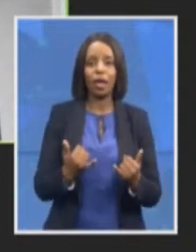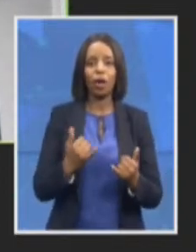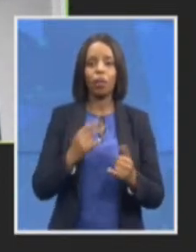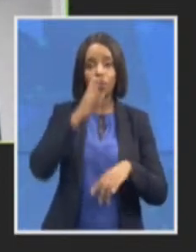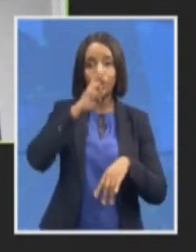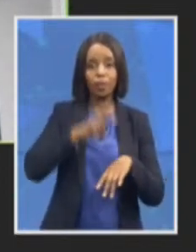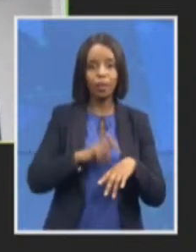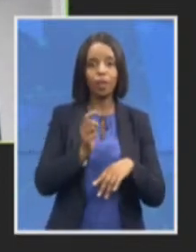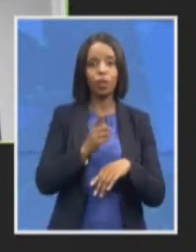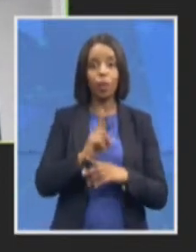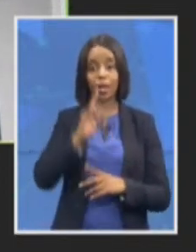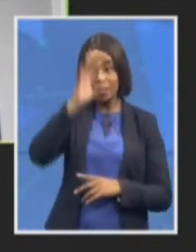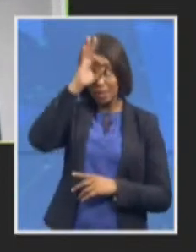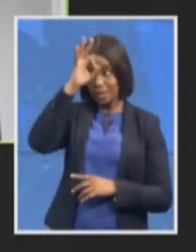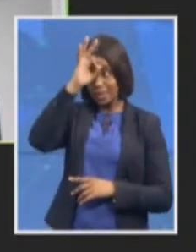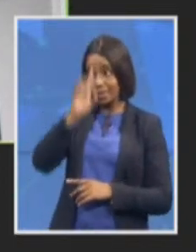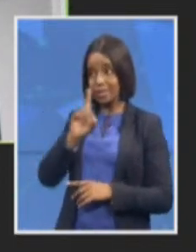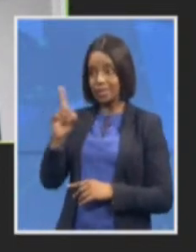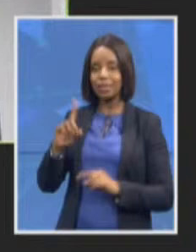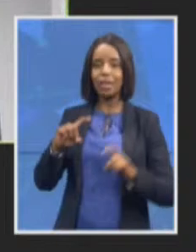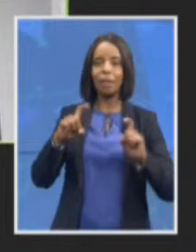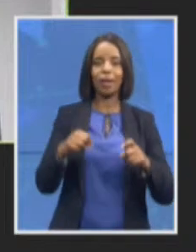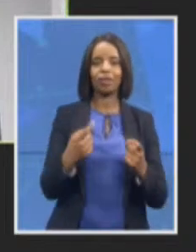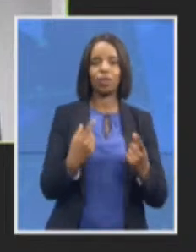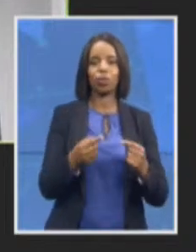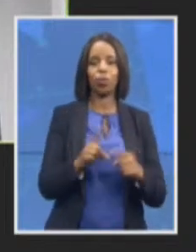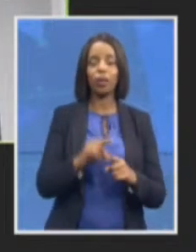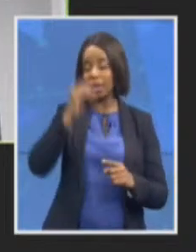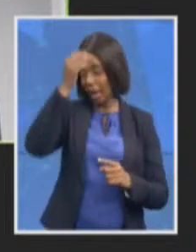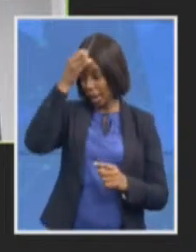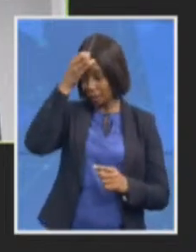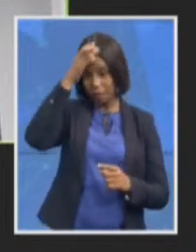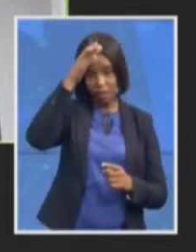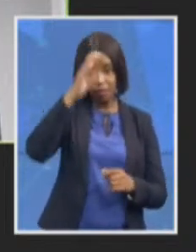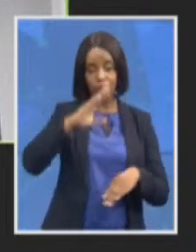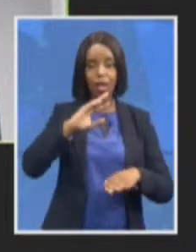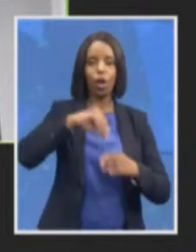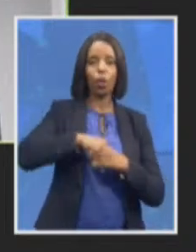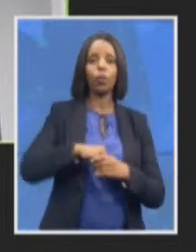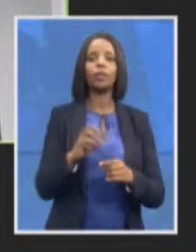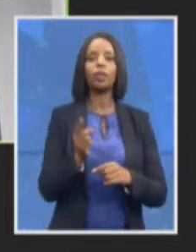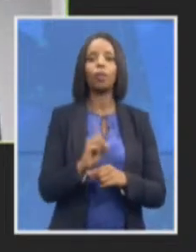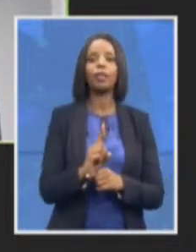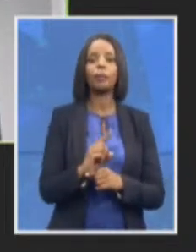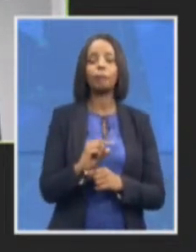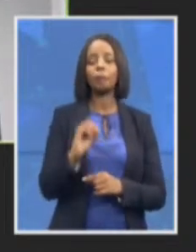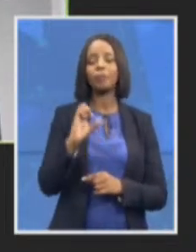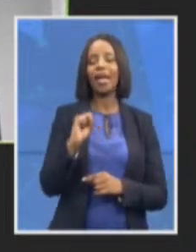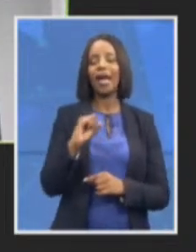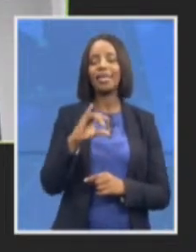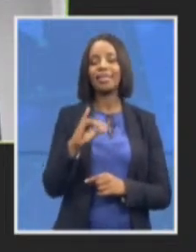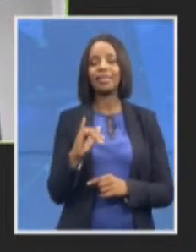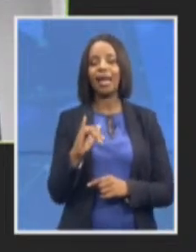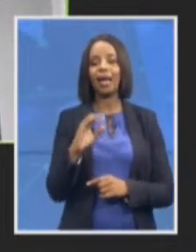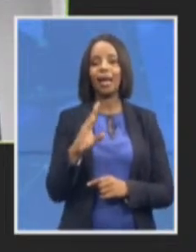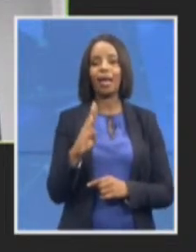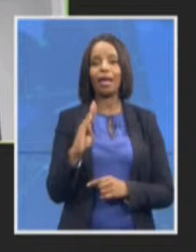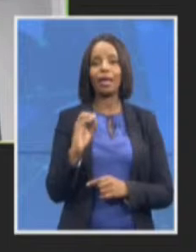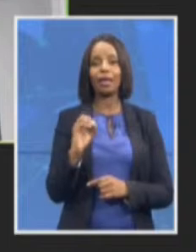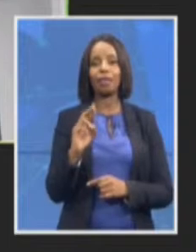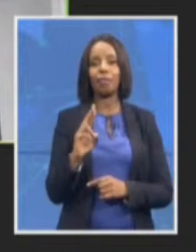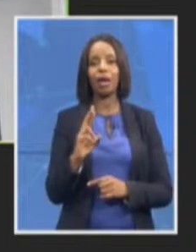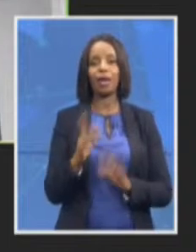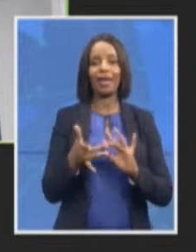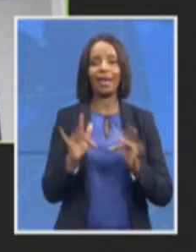expertise including cyber experts in order to deal with all of these organized crime challenges that face our